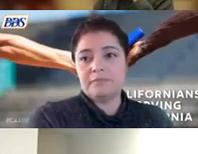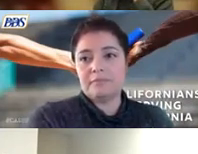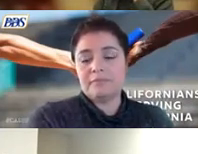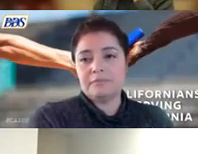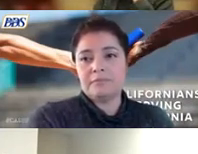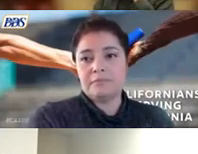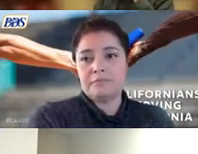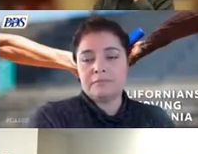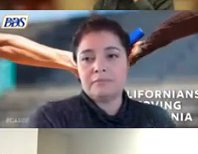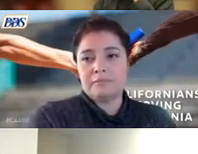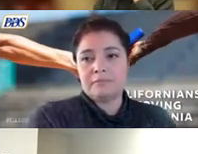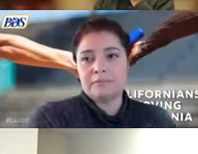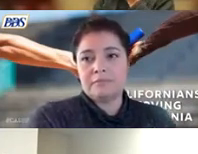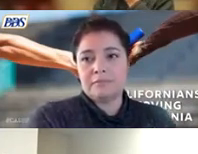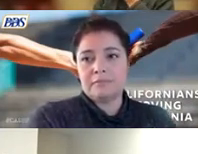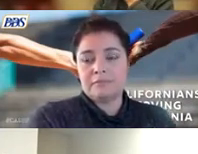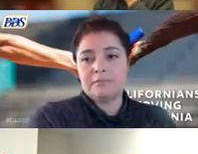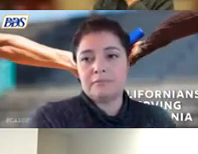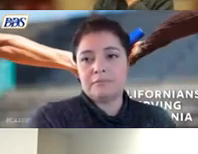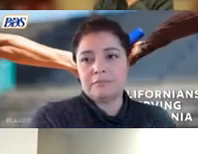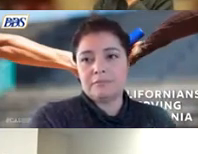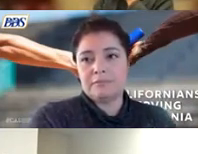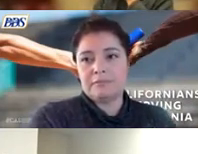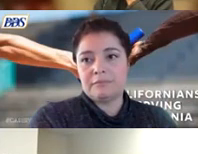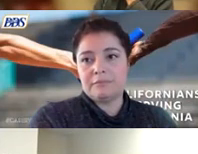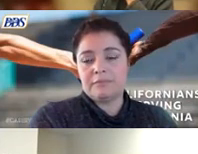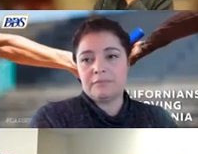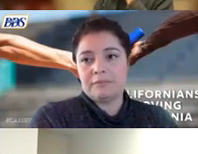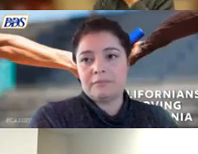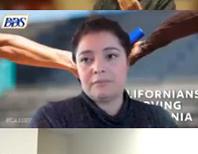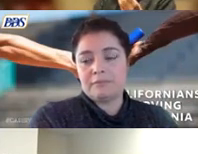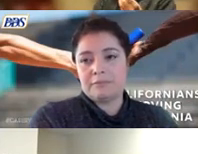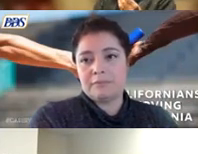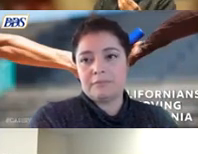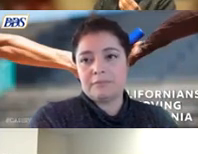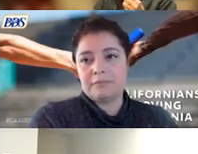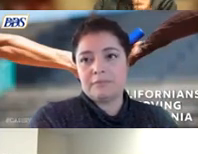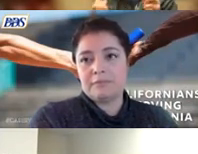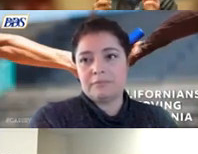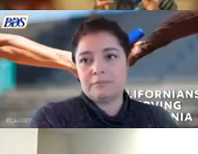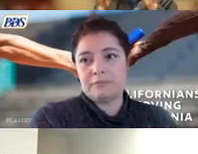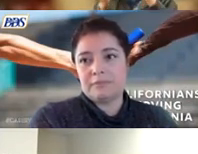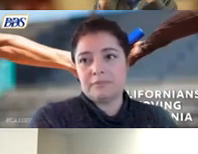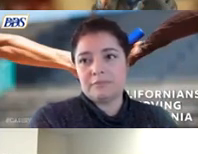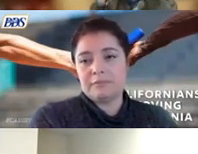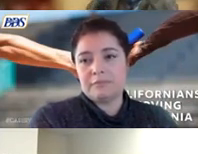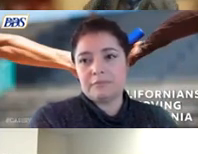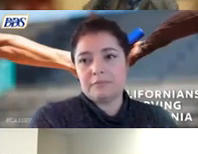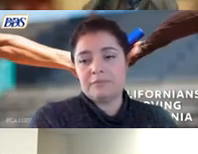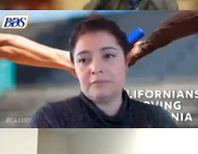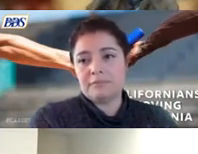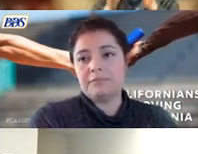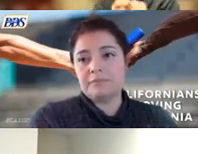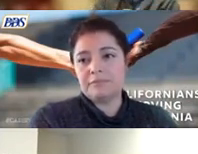first cycle of uh service navigator um that was pre-pandemic so the